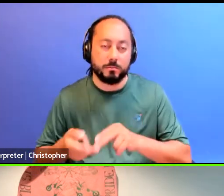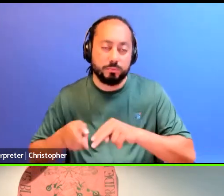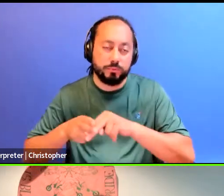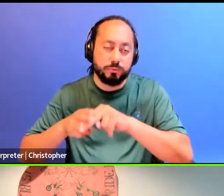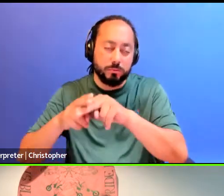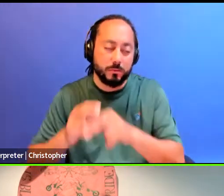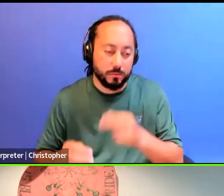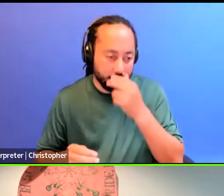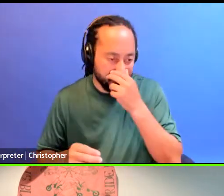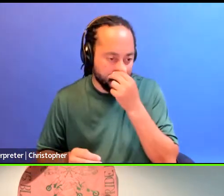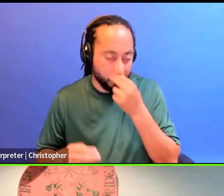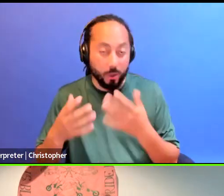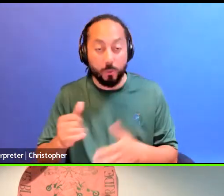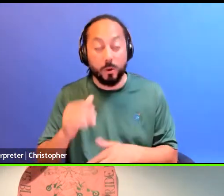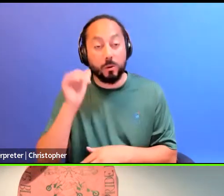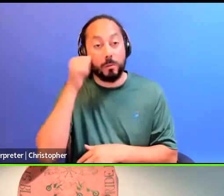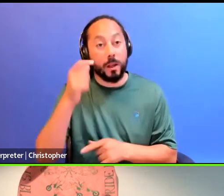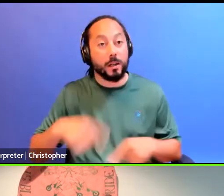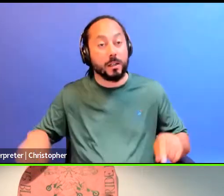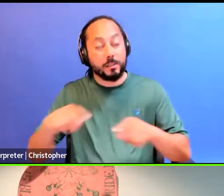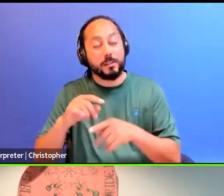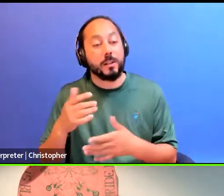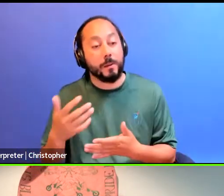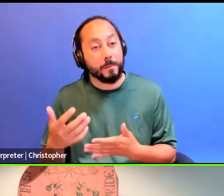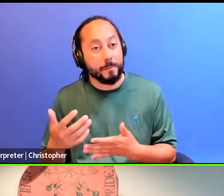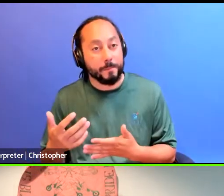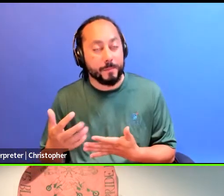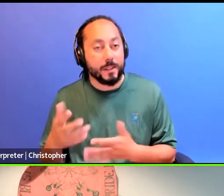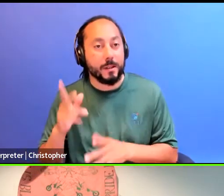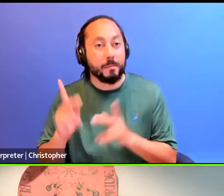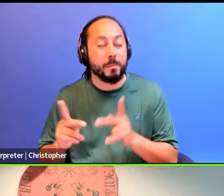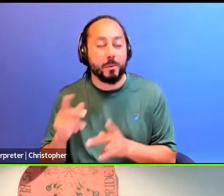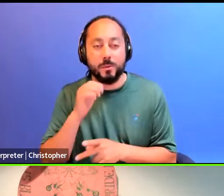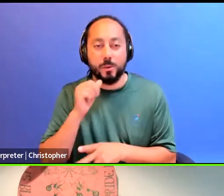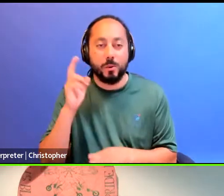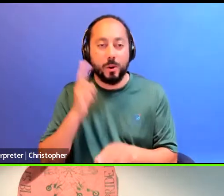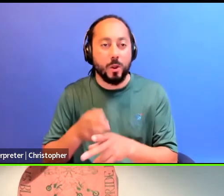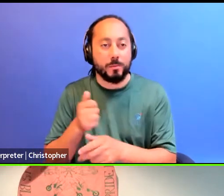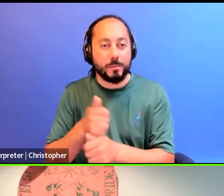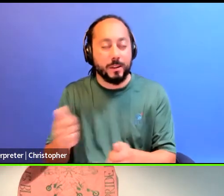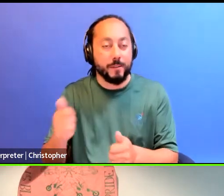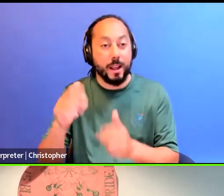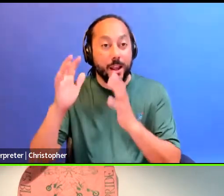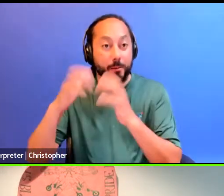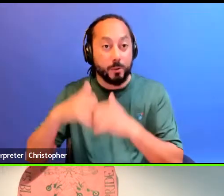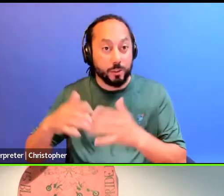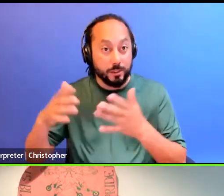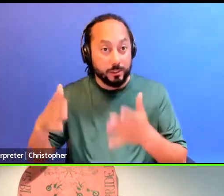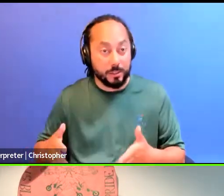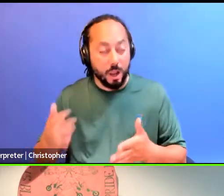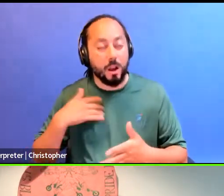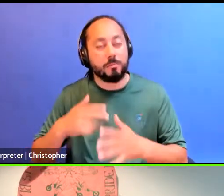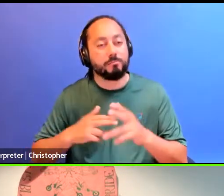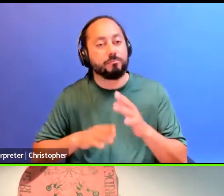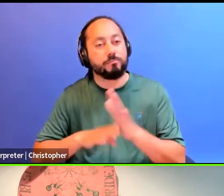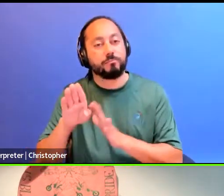it's, I just want to remind us that even people who don't call themselves abolitionists are building transformative futures